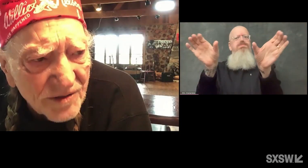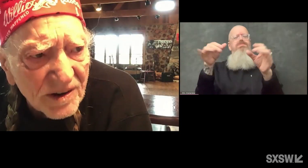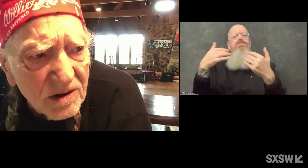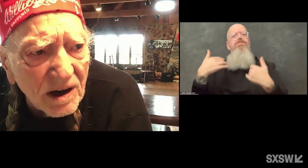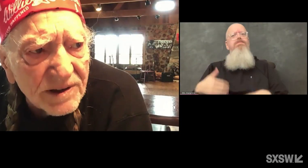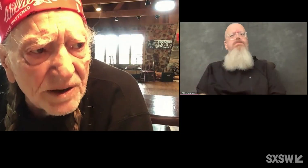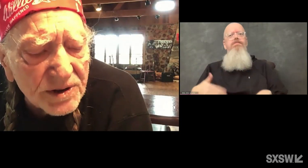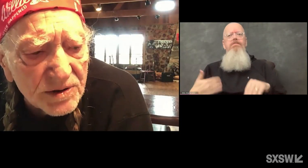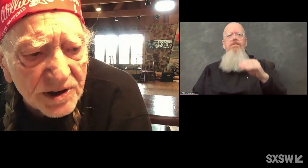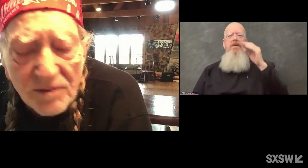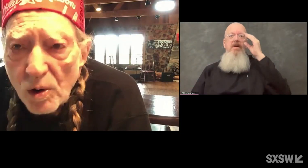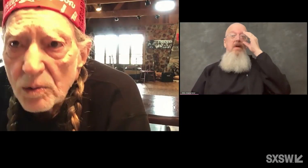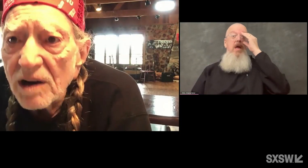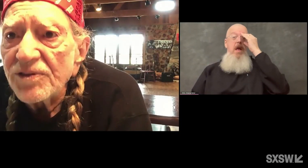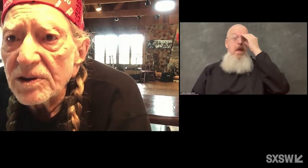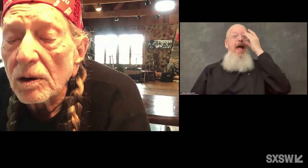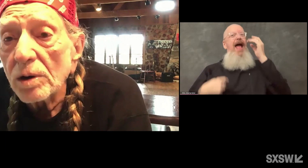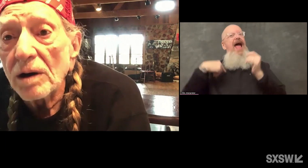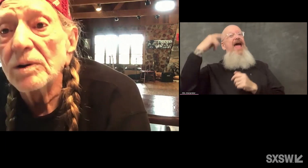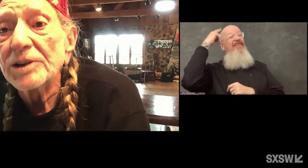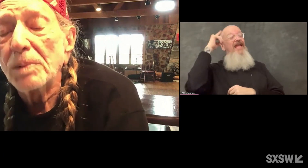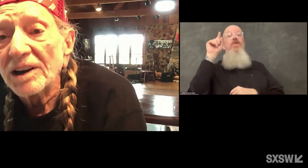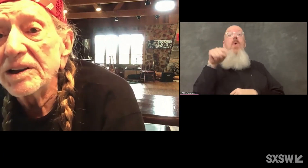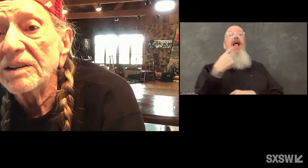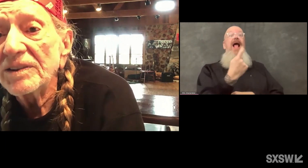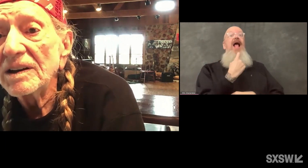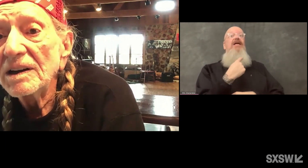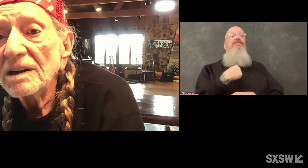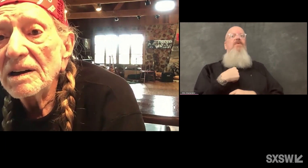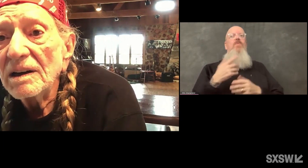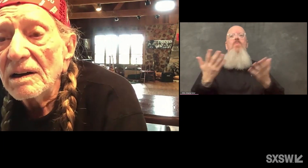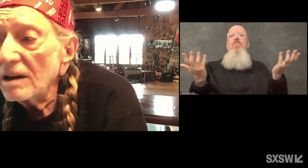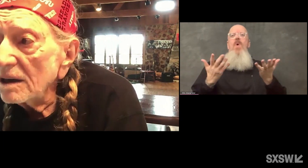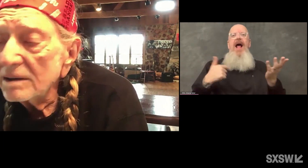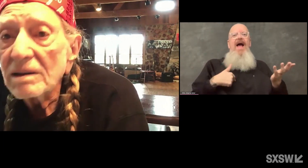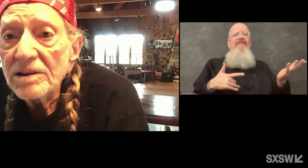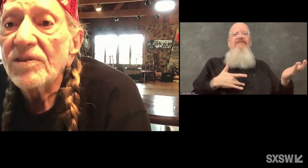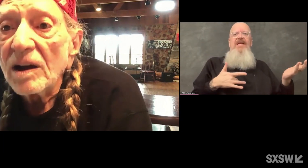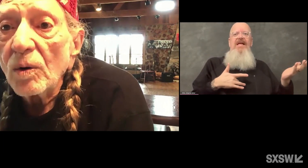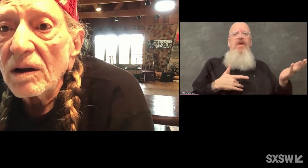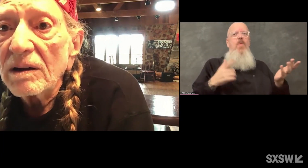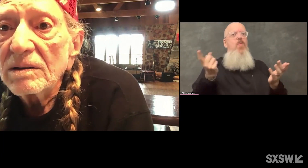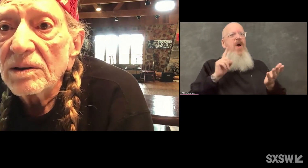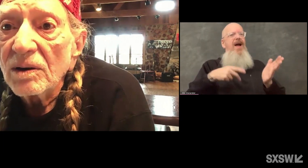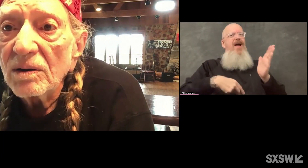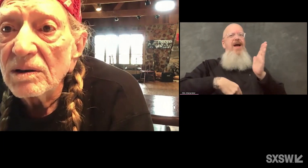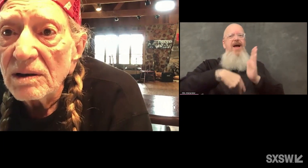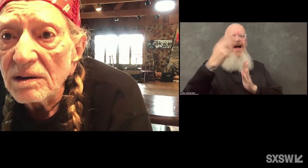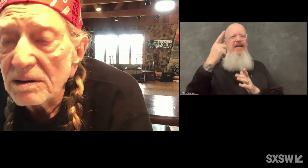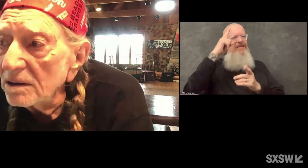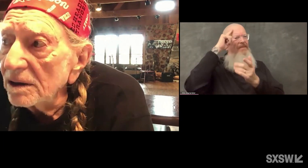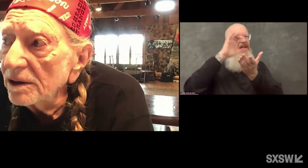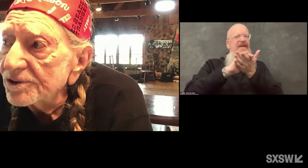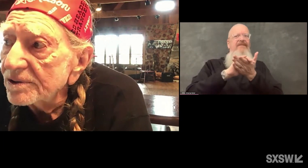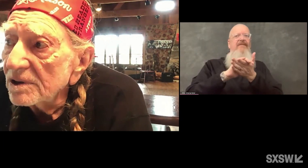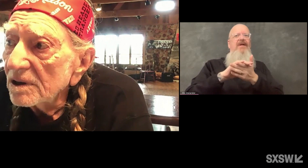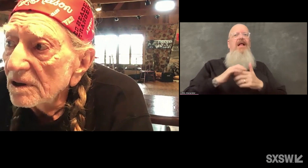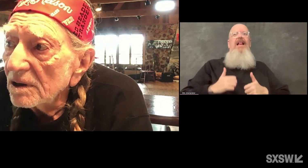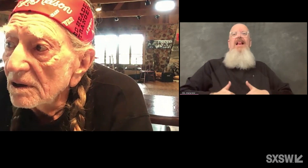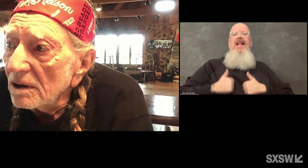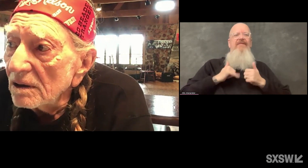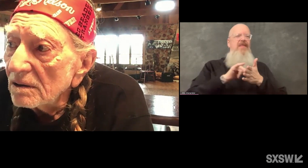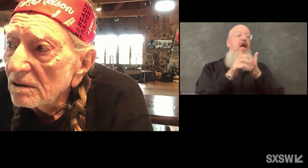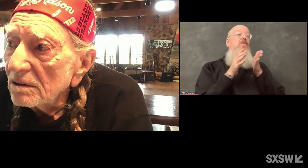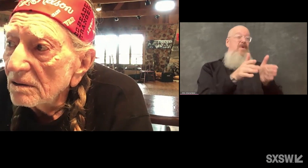Well, I think you have to ask yourself, what do I feel? What do I really believe? And live that way, you know, it's,